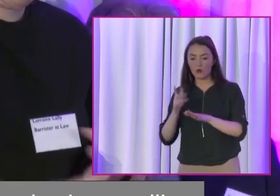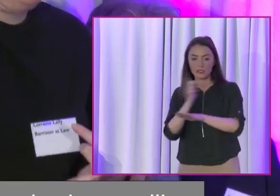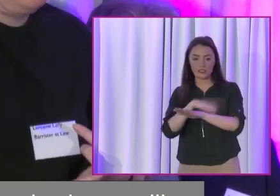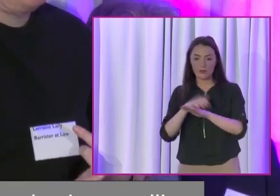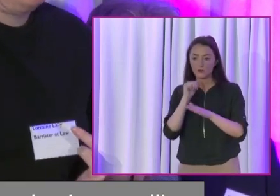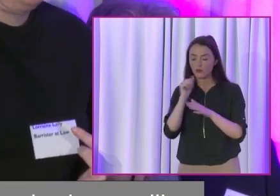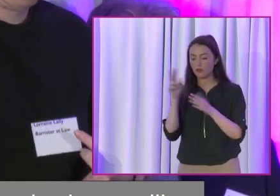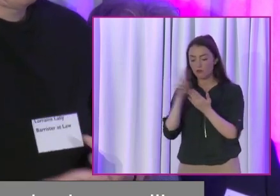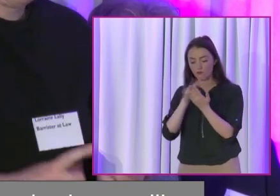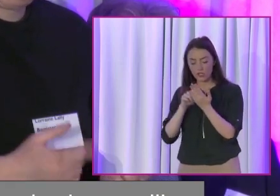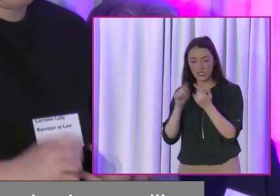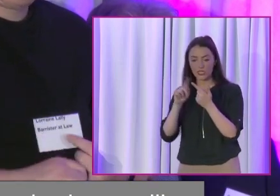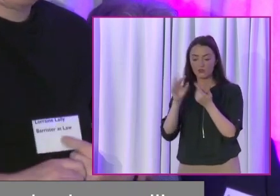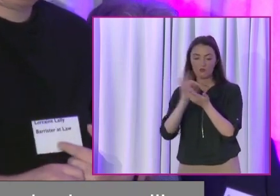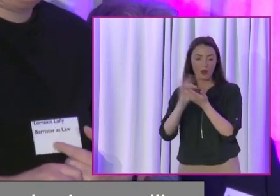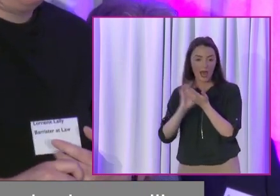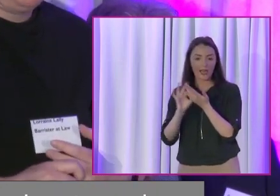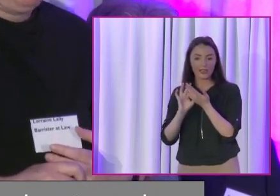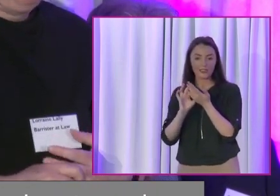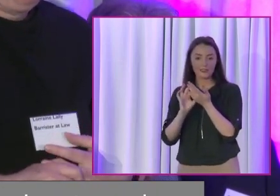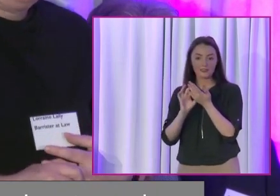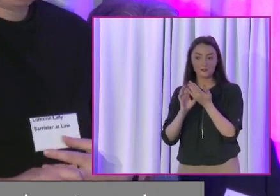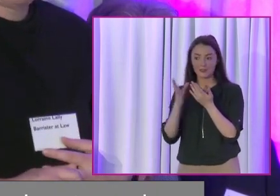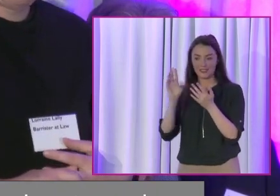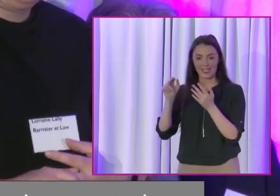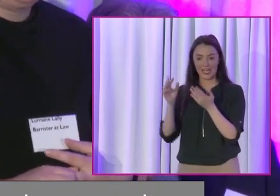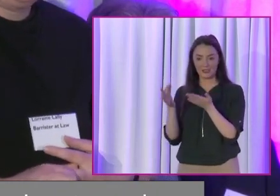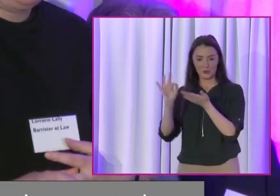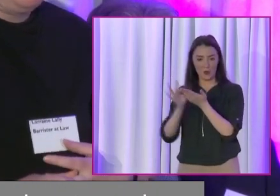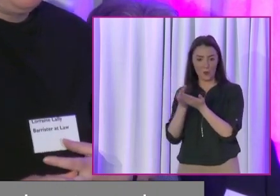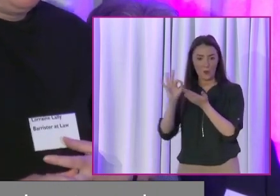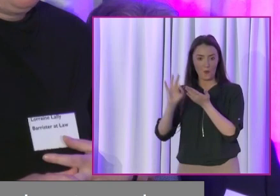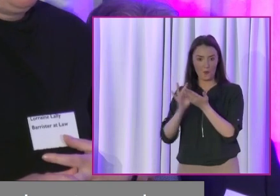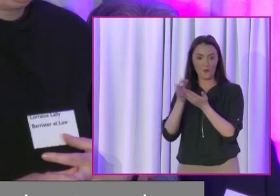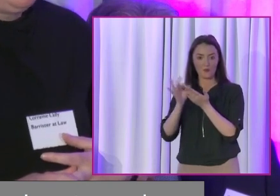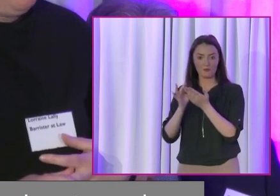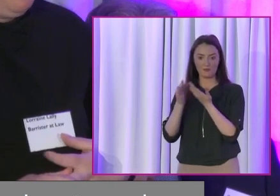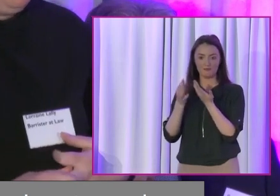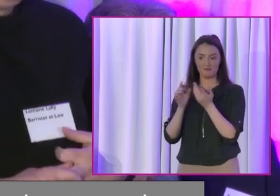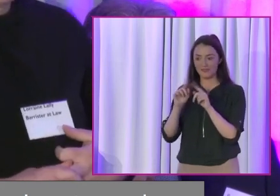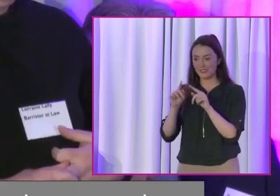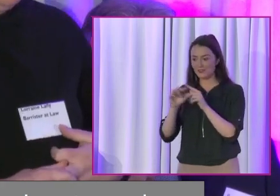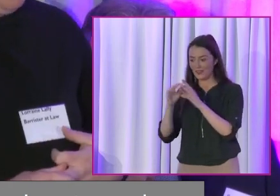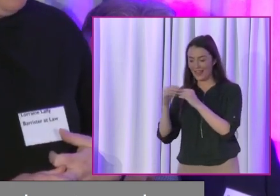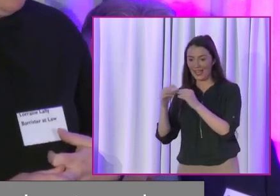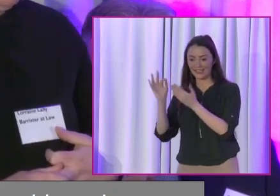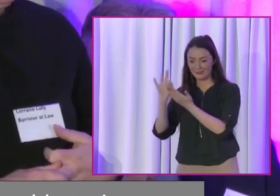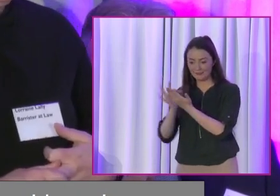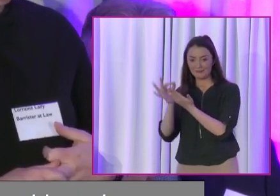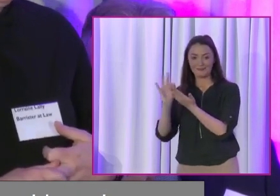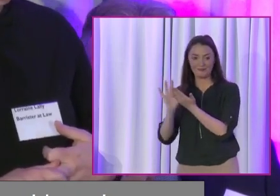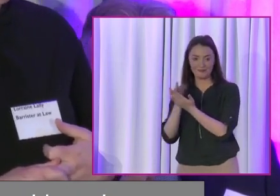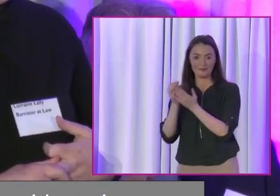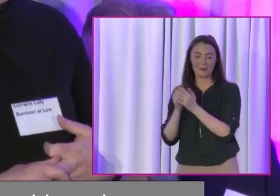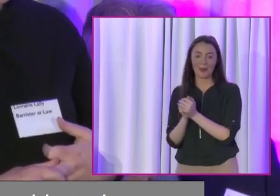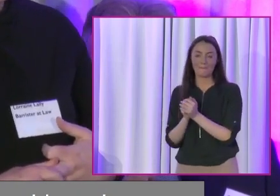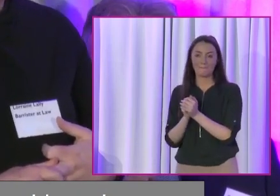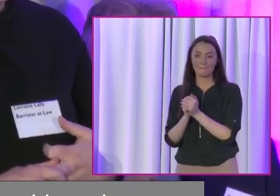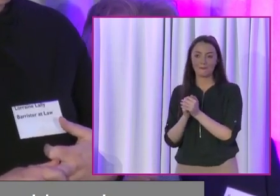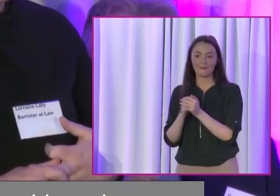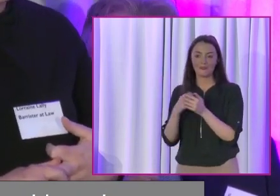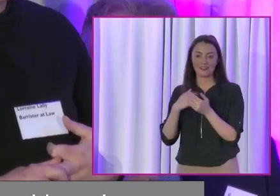how to read, didn't know how to write, but she had been given a sewing machine. She was actually mending curtains on the table with the Singer sewing machine that my grandmother had.